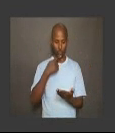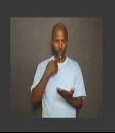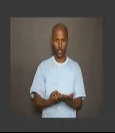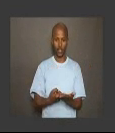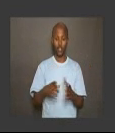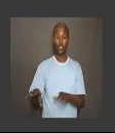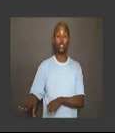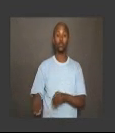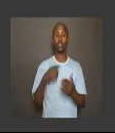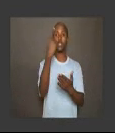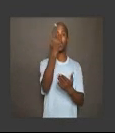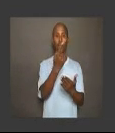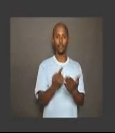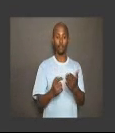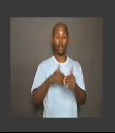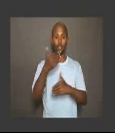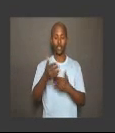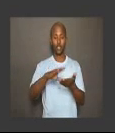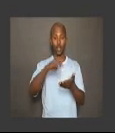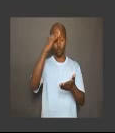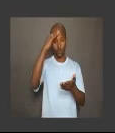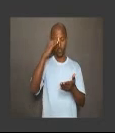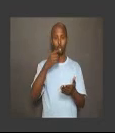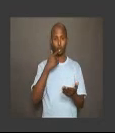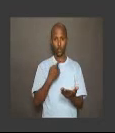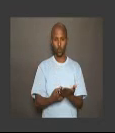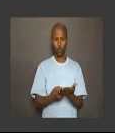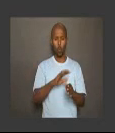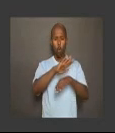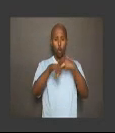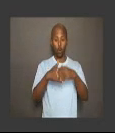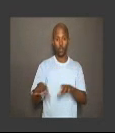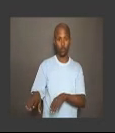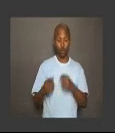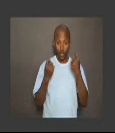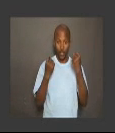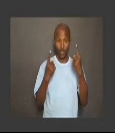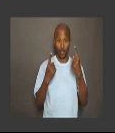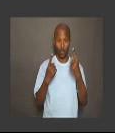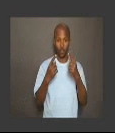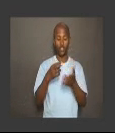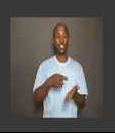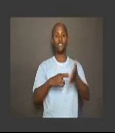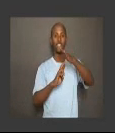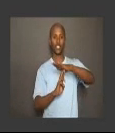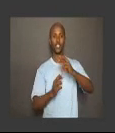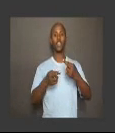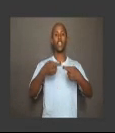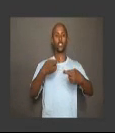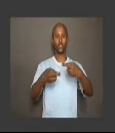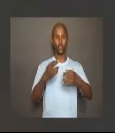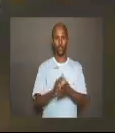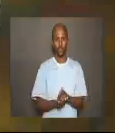please check the students' graphs after the lesson to be sure that we all understand inverse